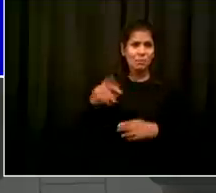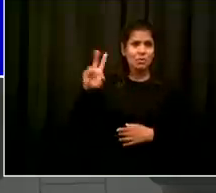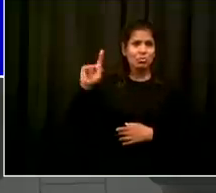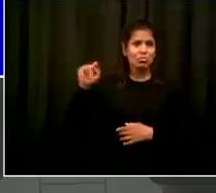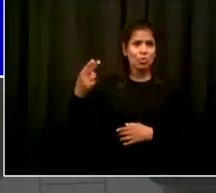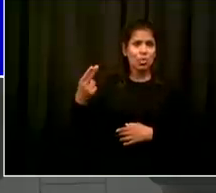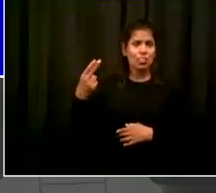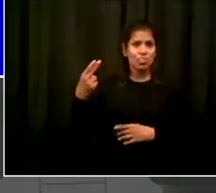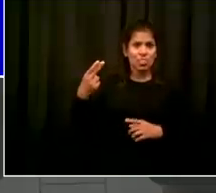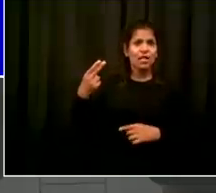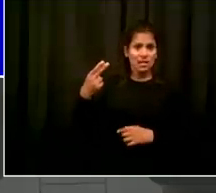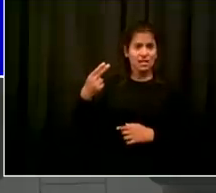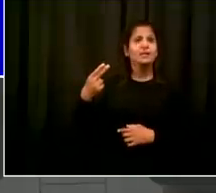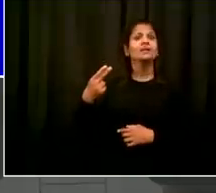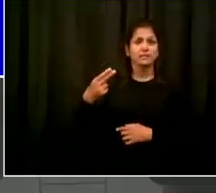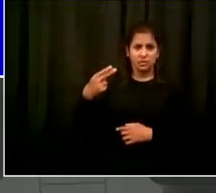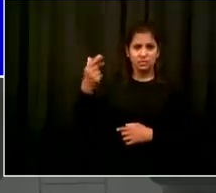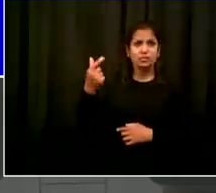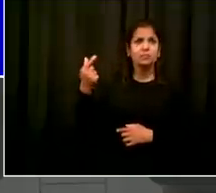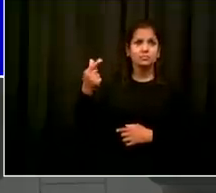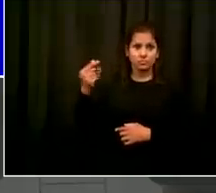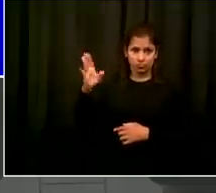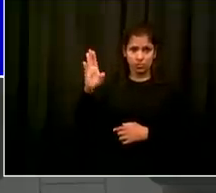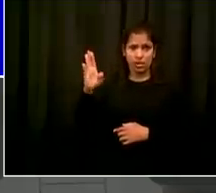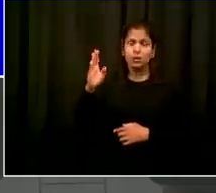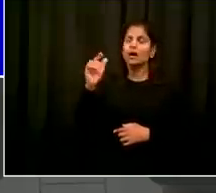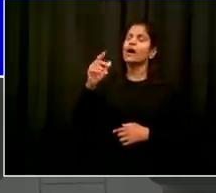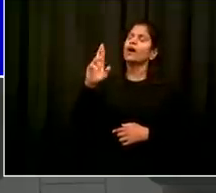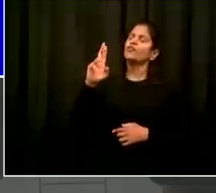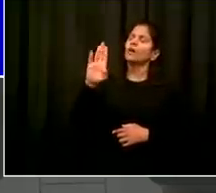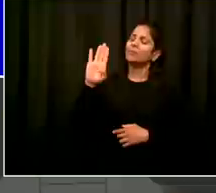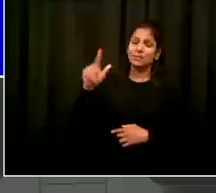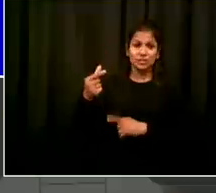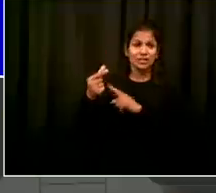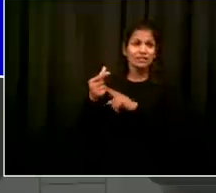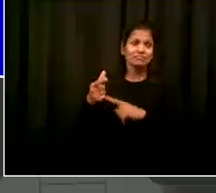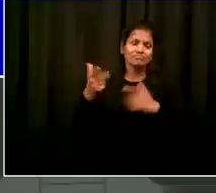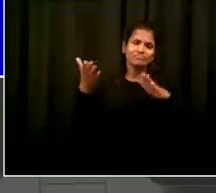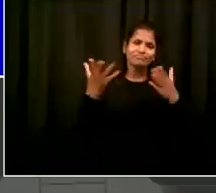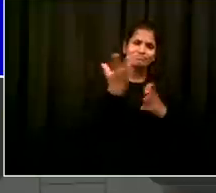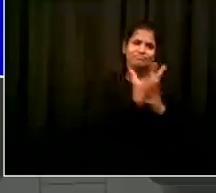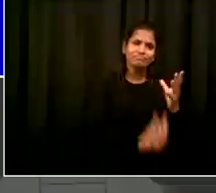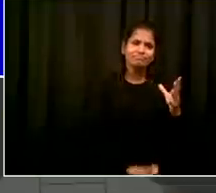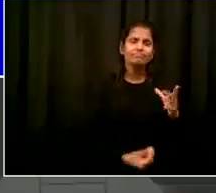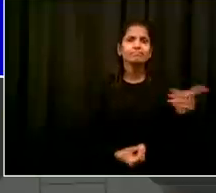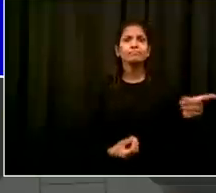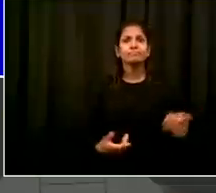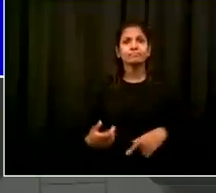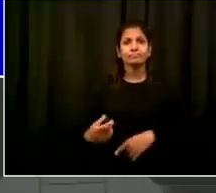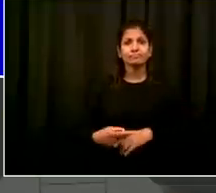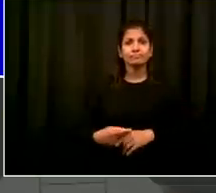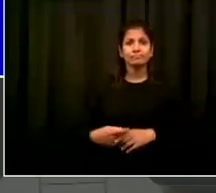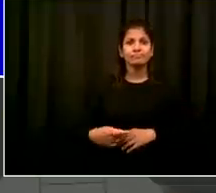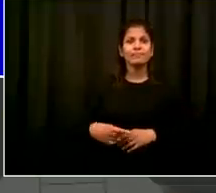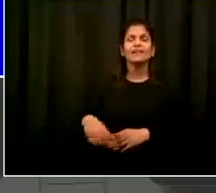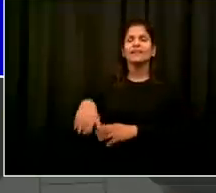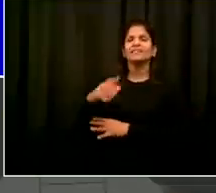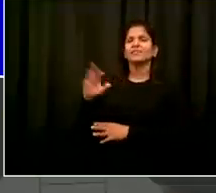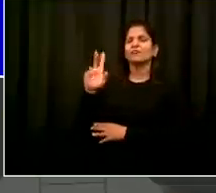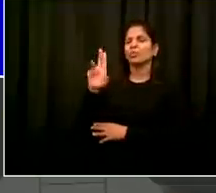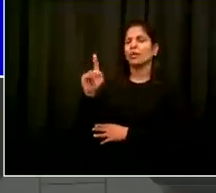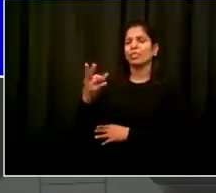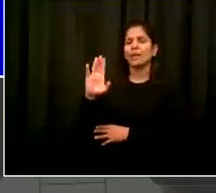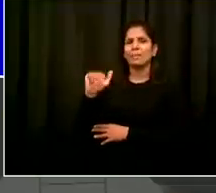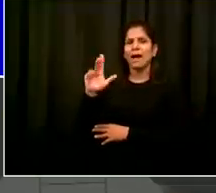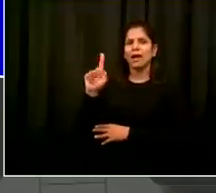inspired by her and saw her as a guiding light and example we want to make sure we honor her in every